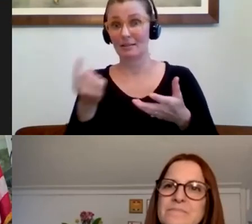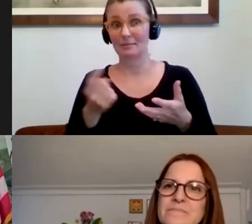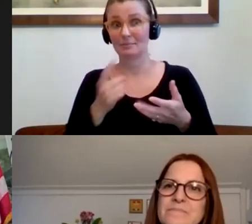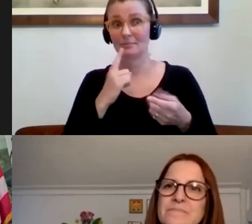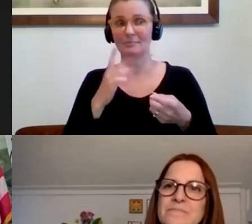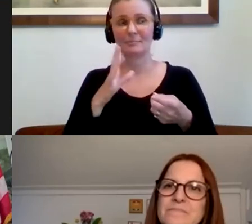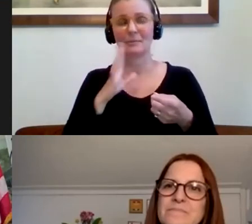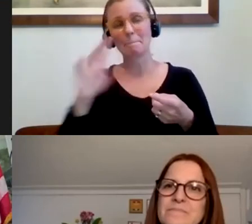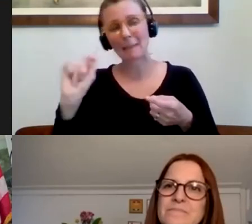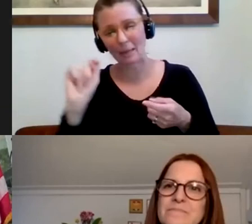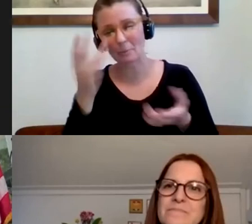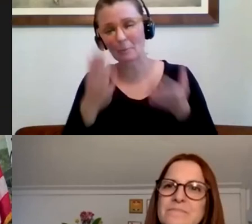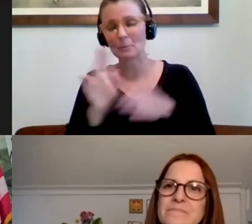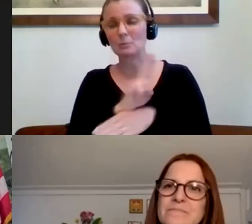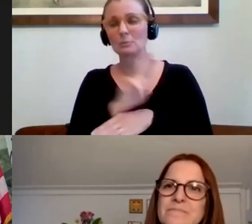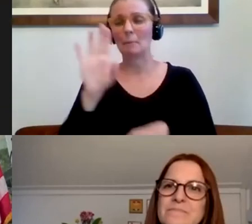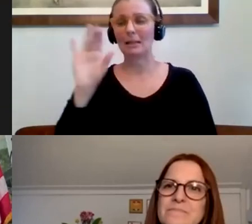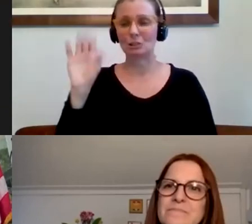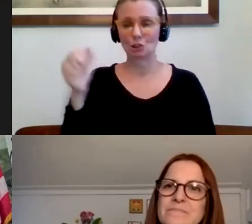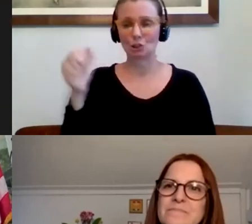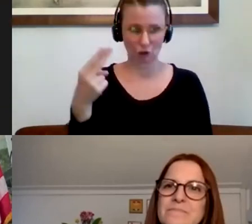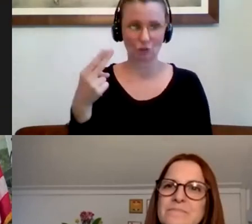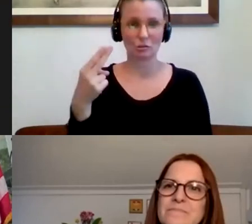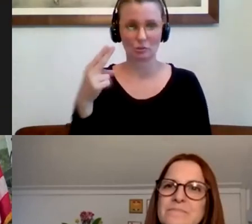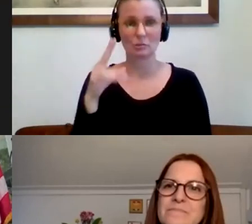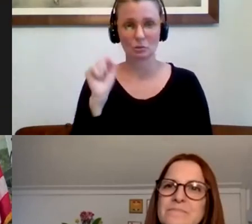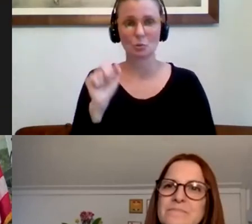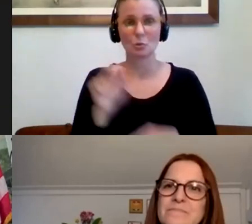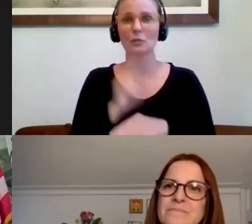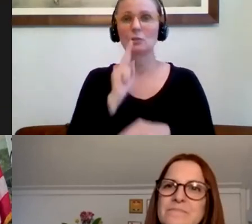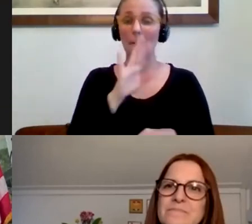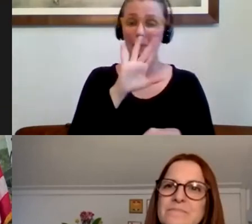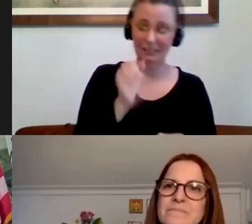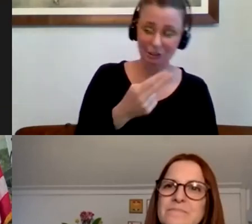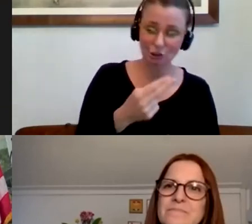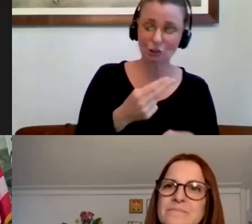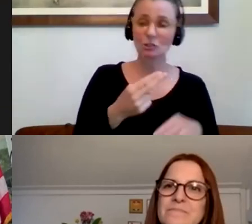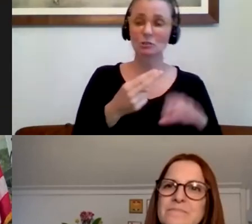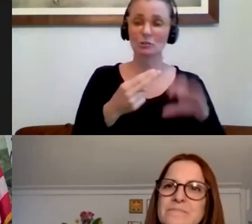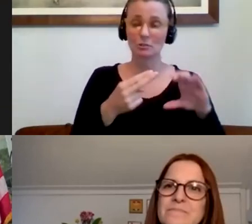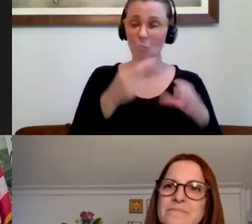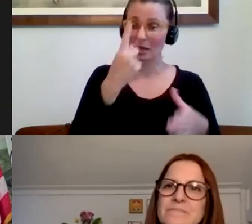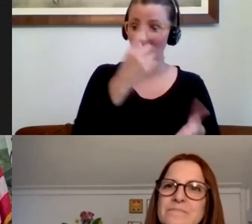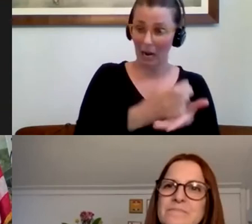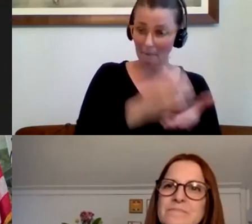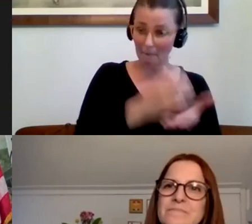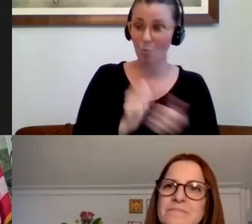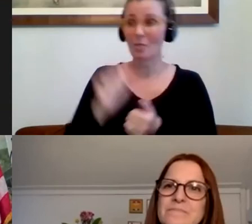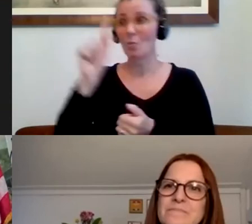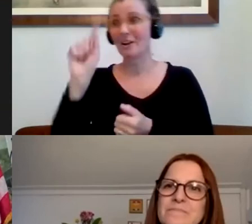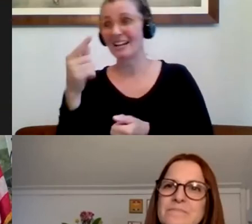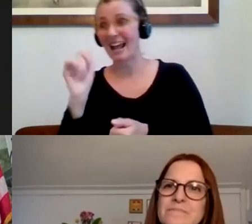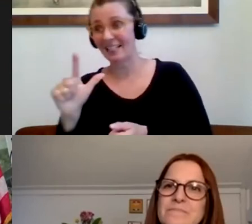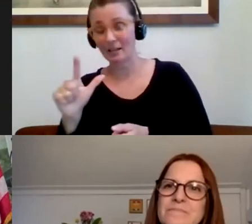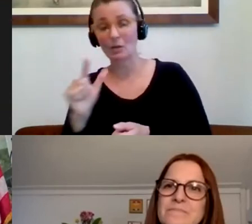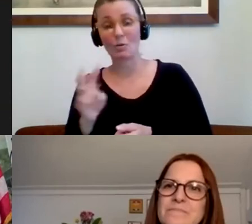a gallon of water that you simply have to do. And you can use that as a cleaning fluid as well. So those are simple things that we can get. I think we